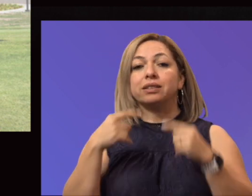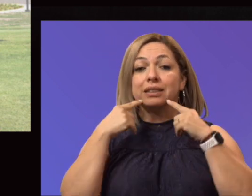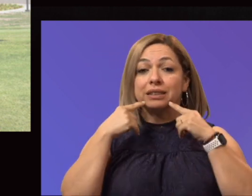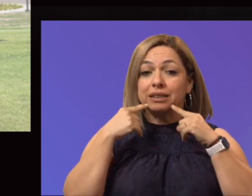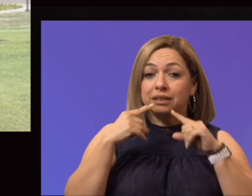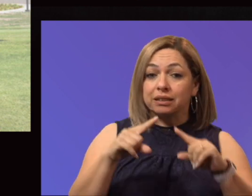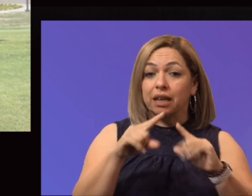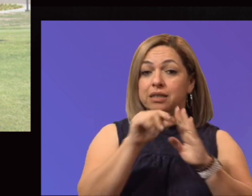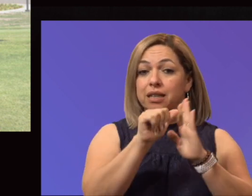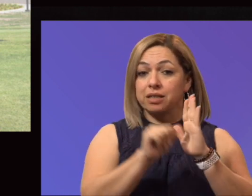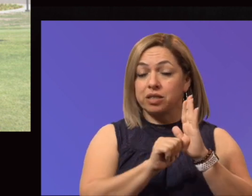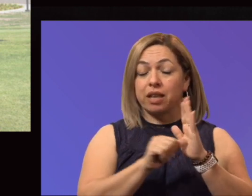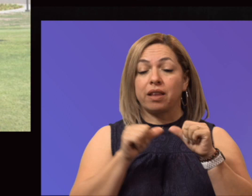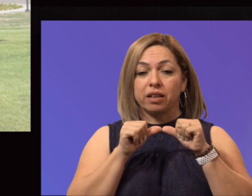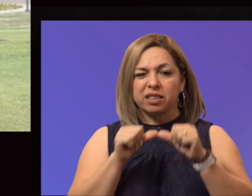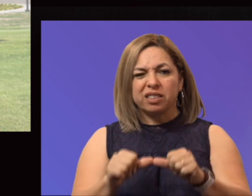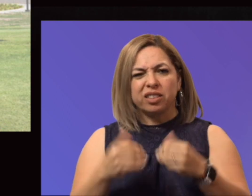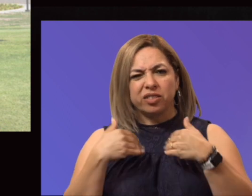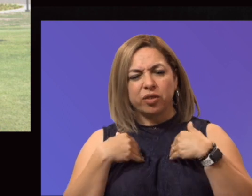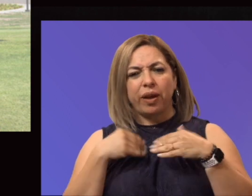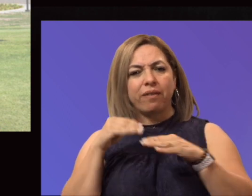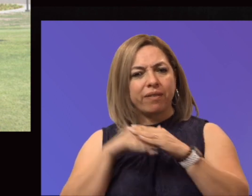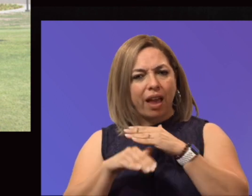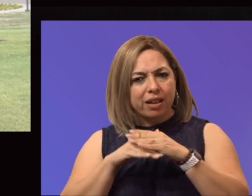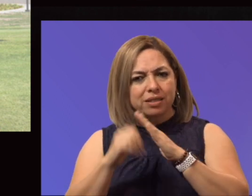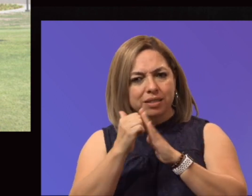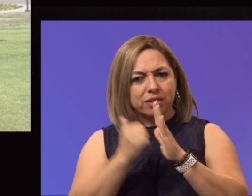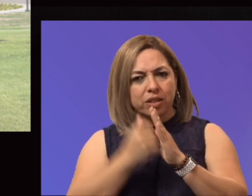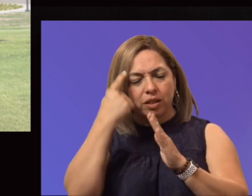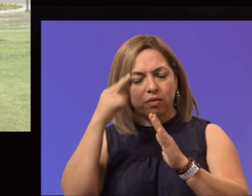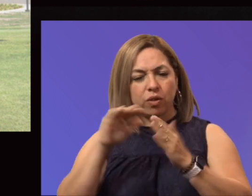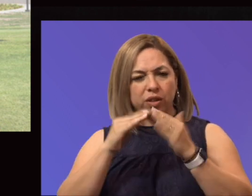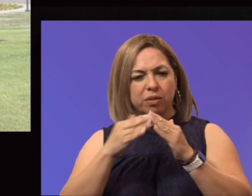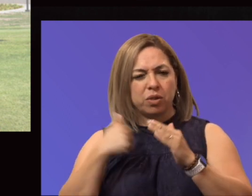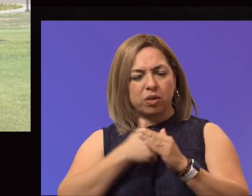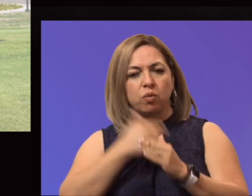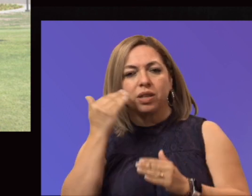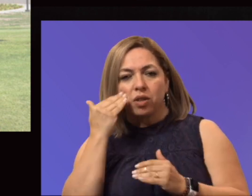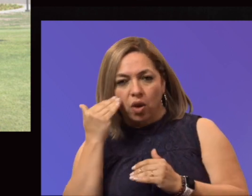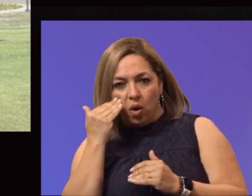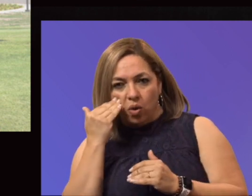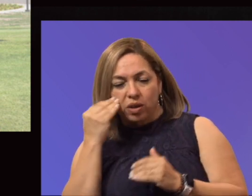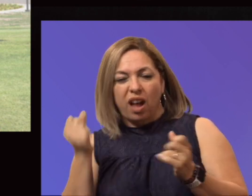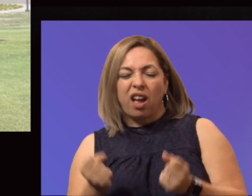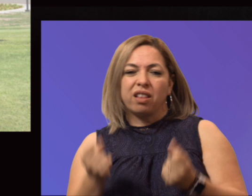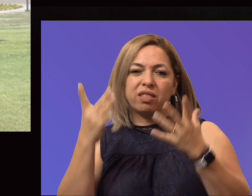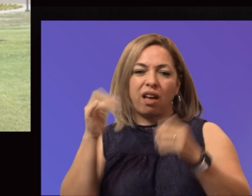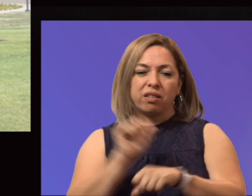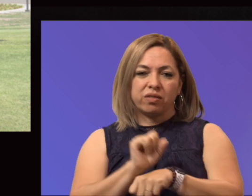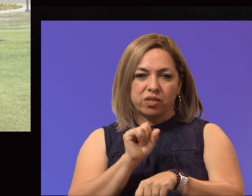we continue to have an access agenda for the community. We know that so many jobs, if we look at